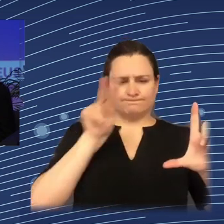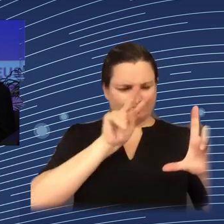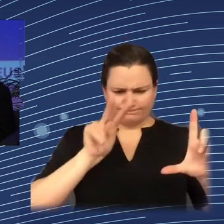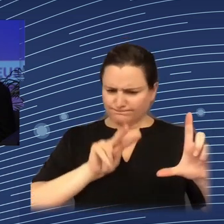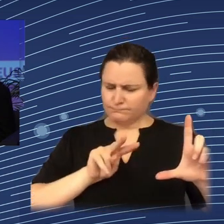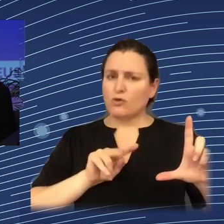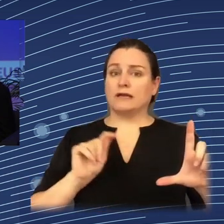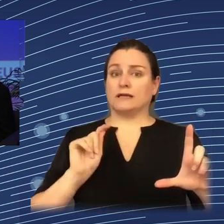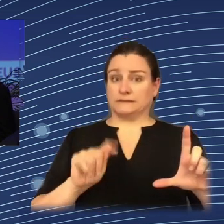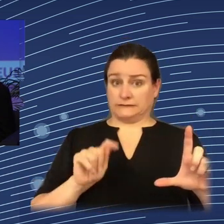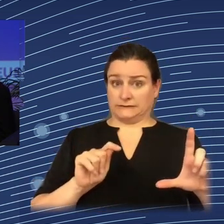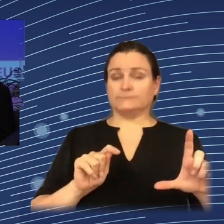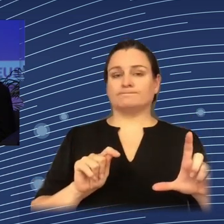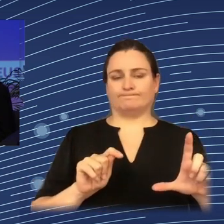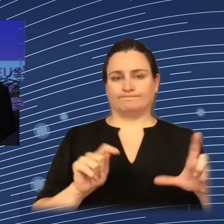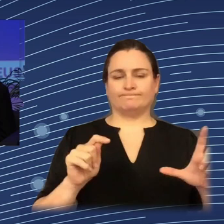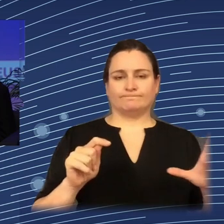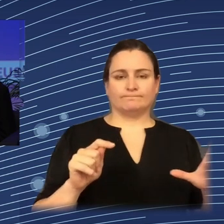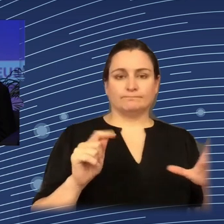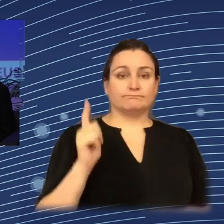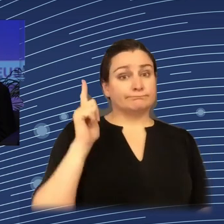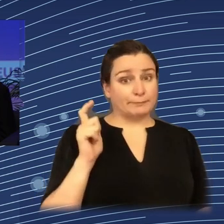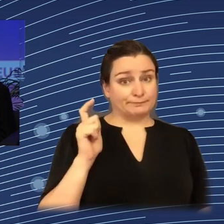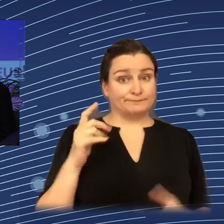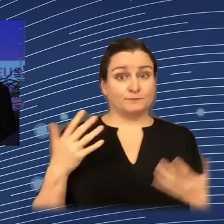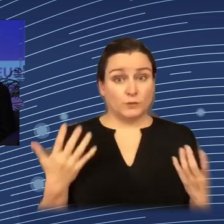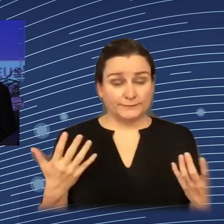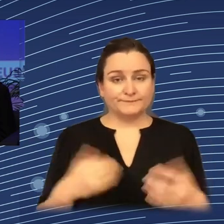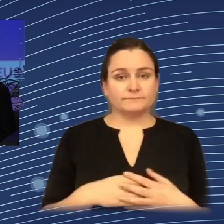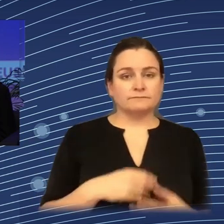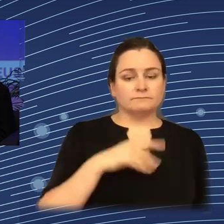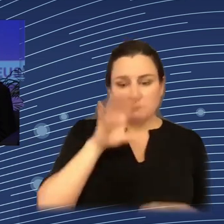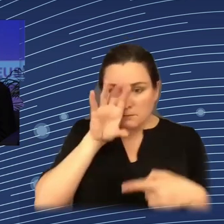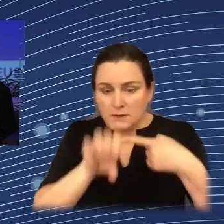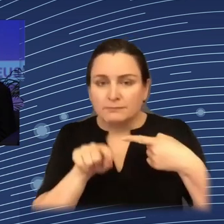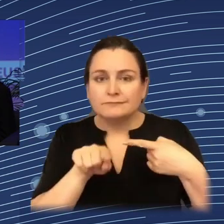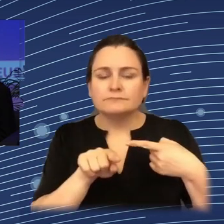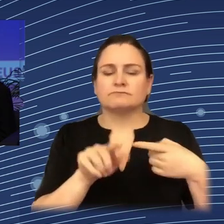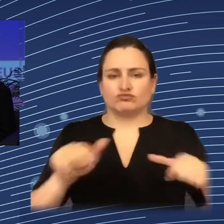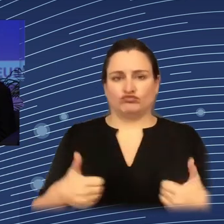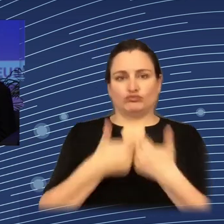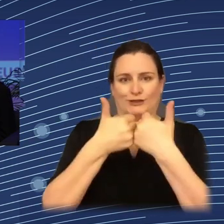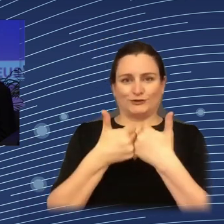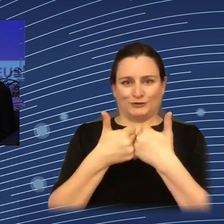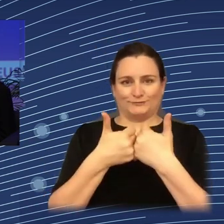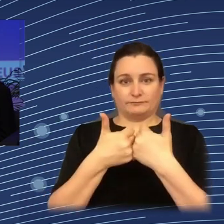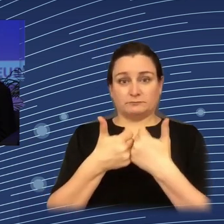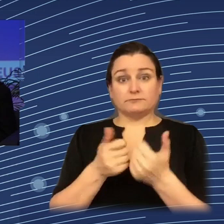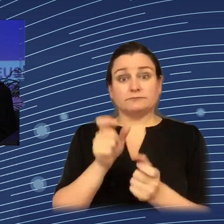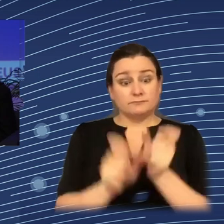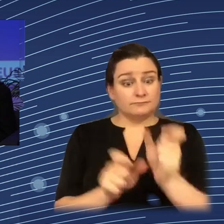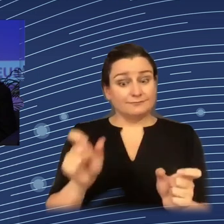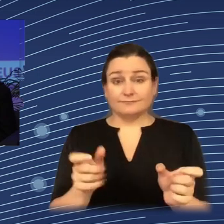process starts from a challenge that needs to be understood in a context with involving early